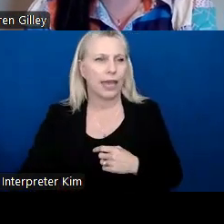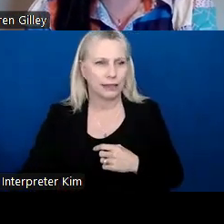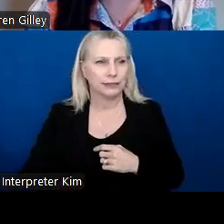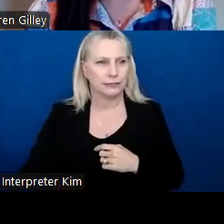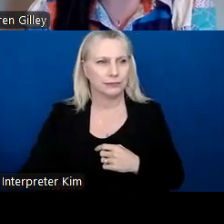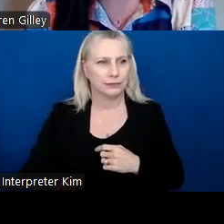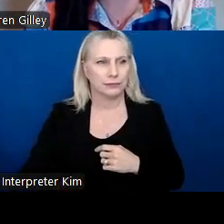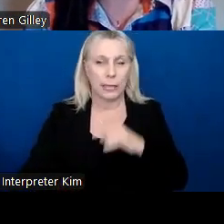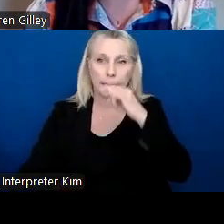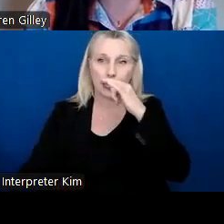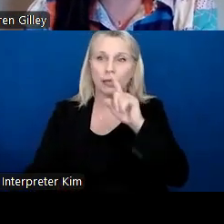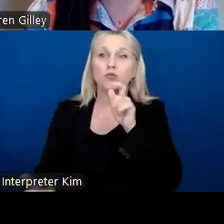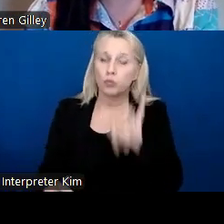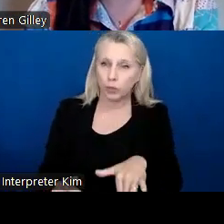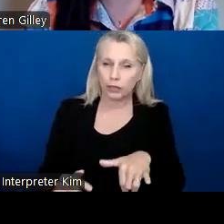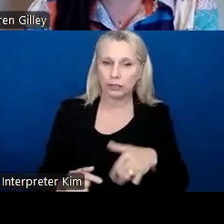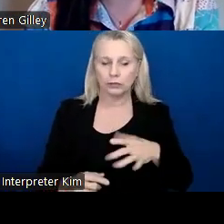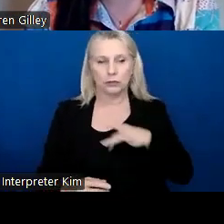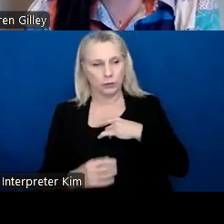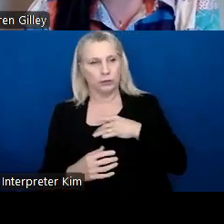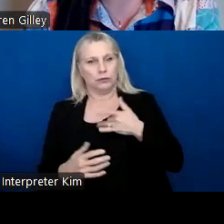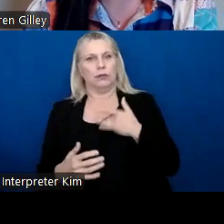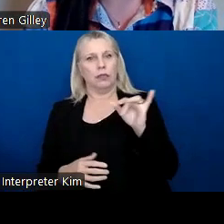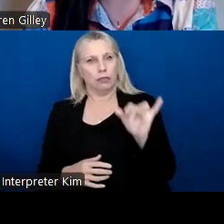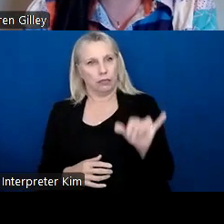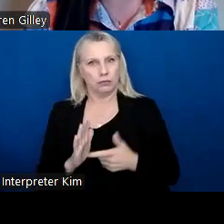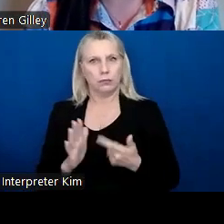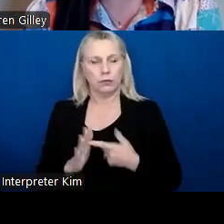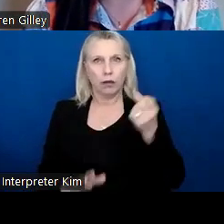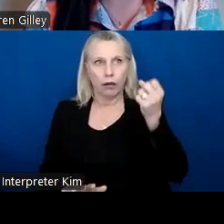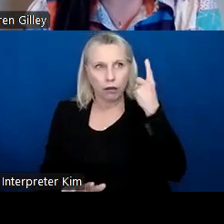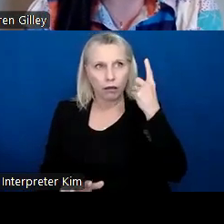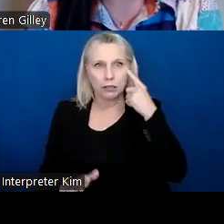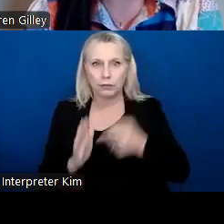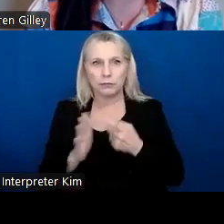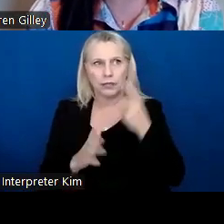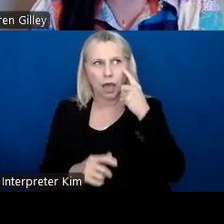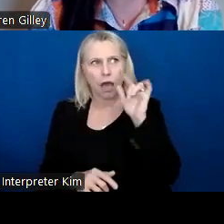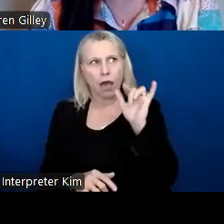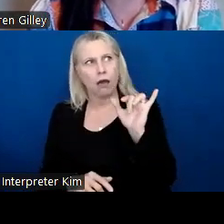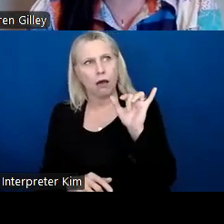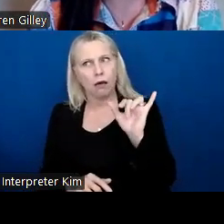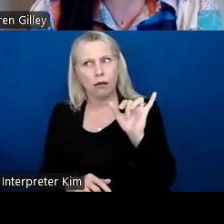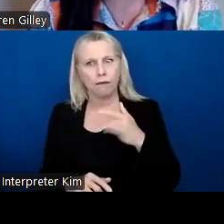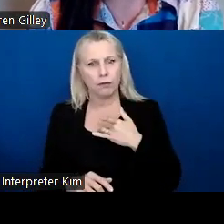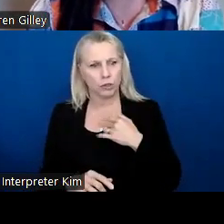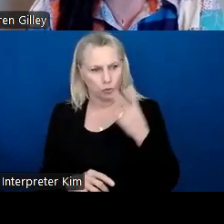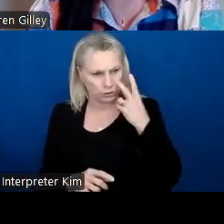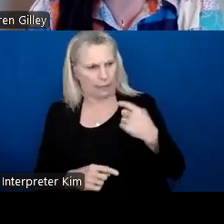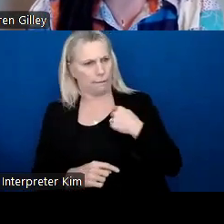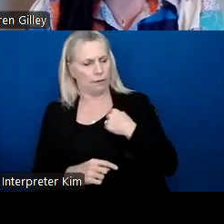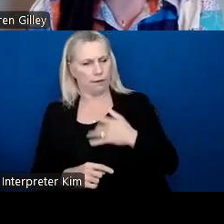really resonate with those things a lot of times. And I think sometimes you just see that little sparkle in their eye that they're feeling seen or heard